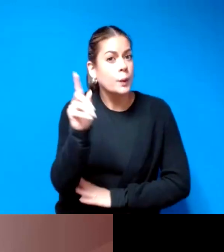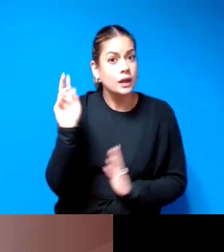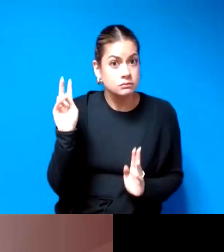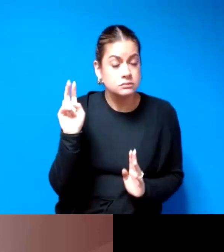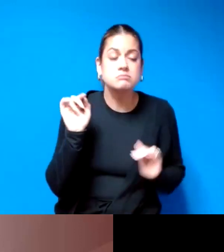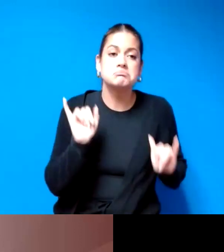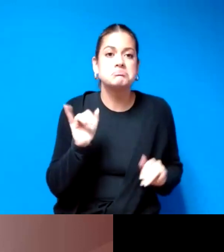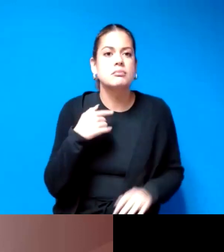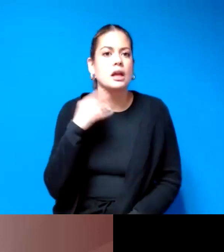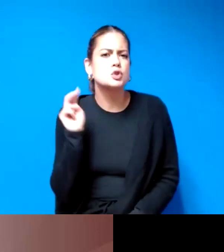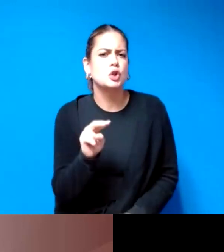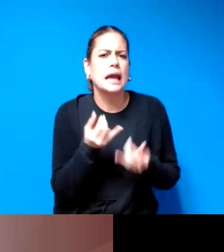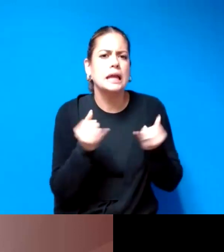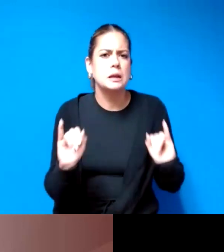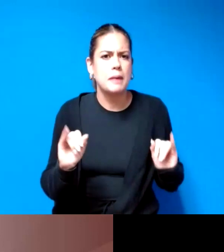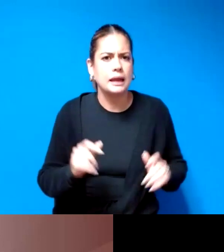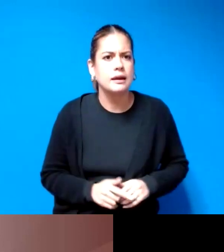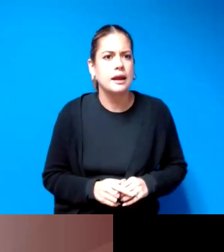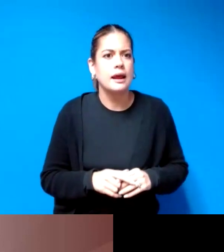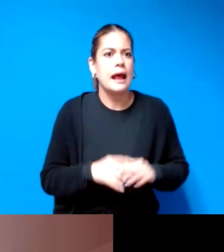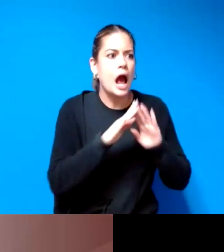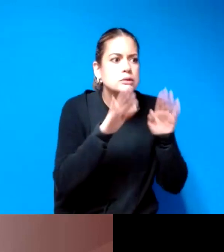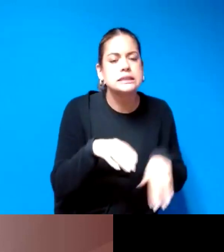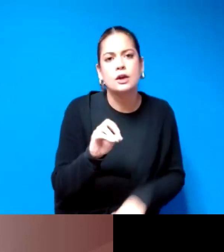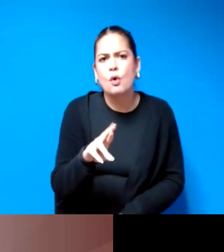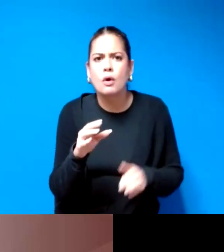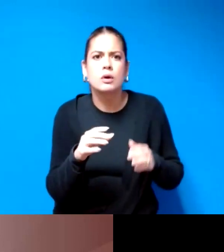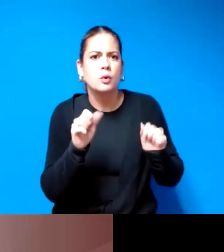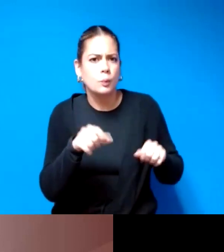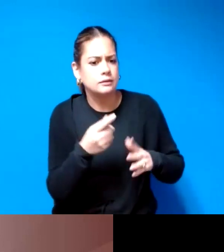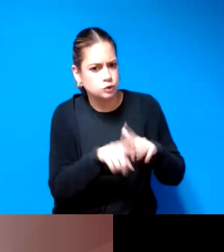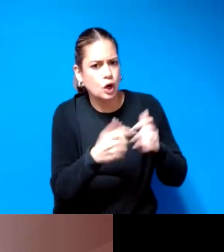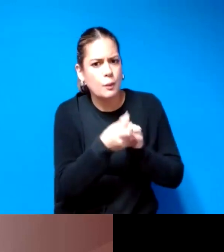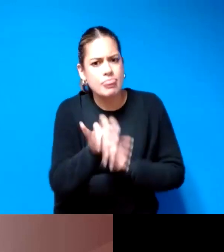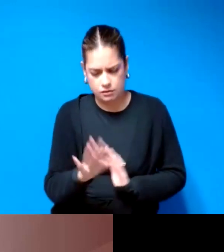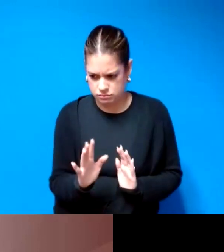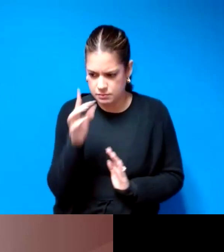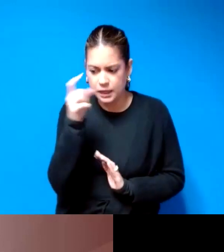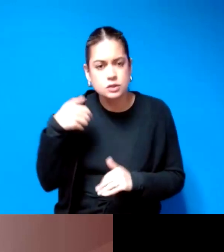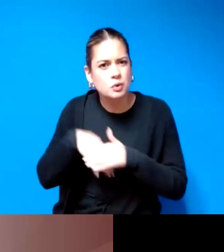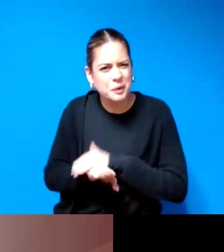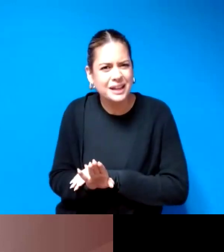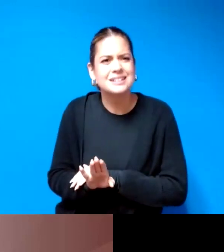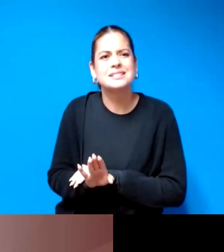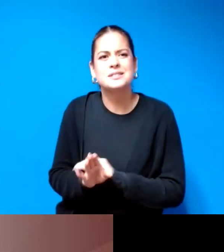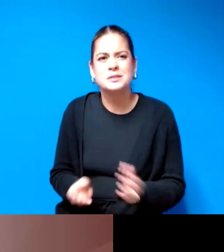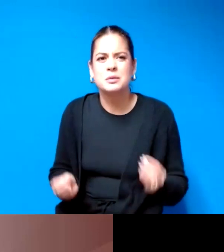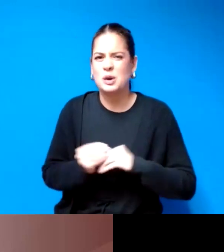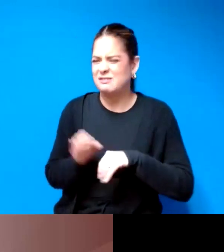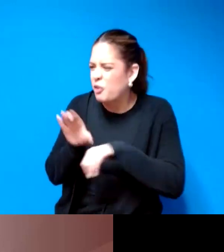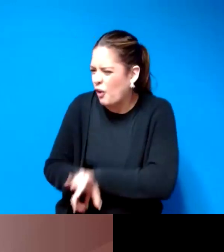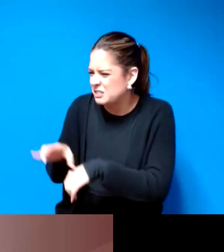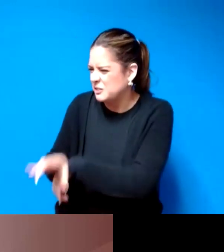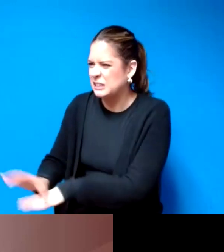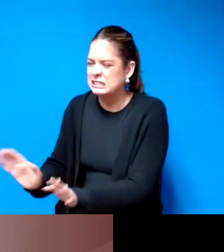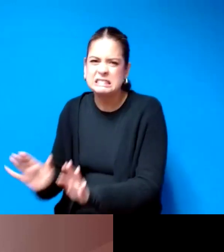at independent housing or ways to lead to independent housing we work on that first because if you're going in with more coercive treatments or